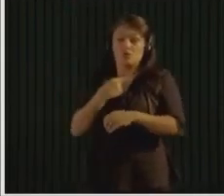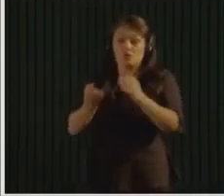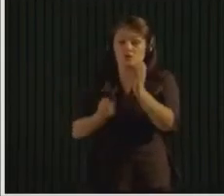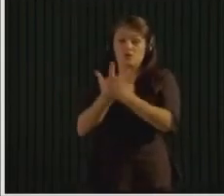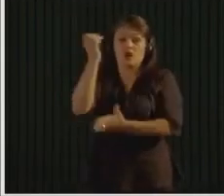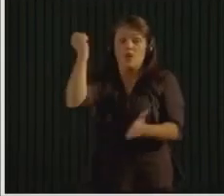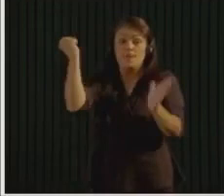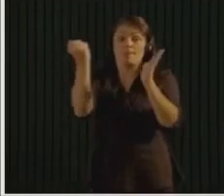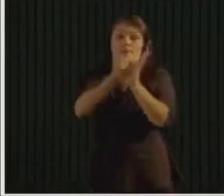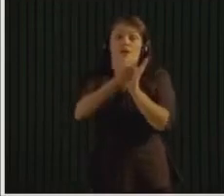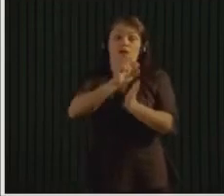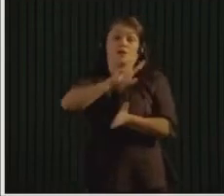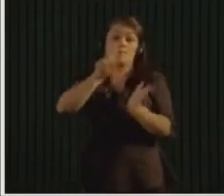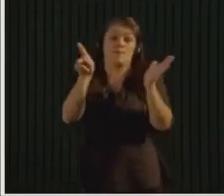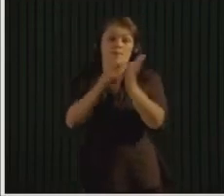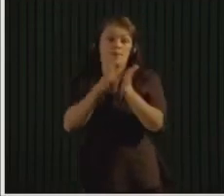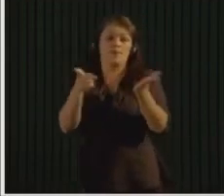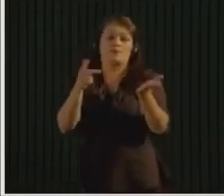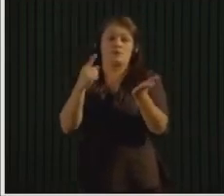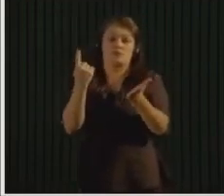certification, and advocacy.